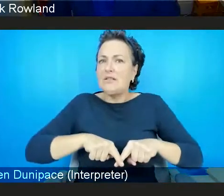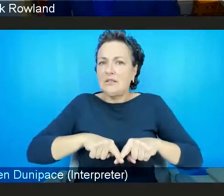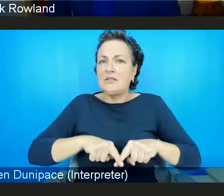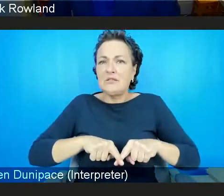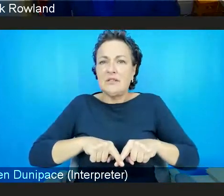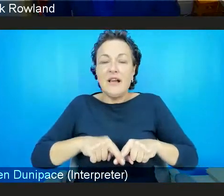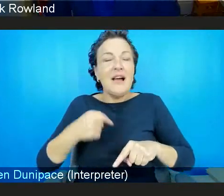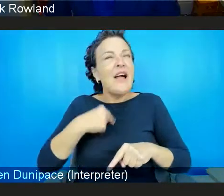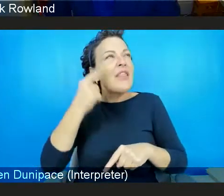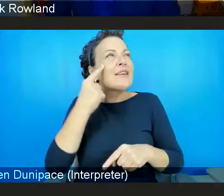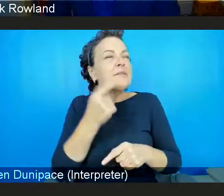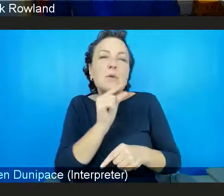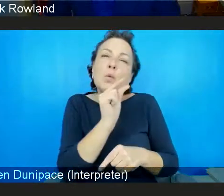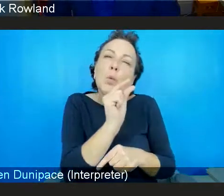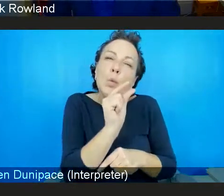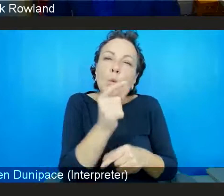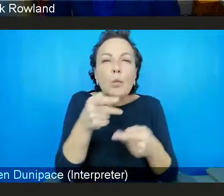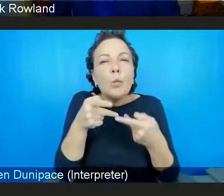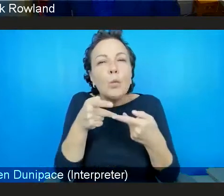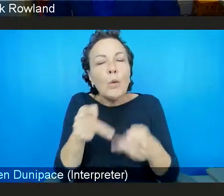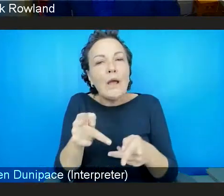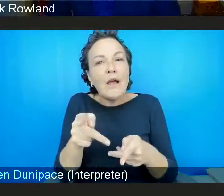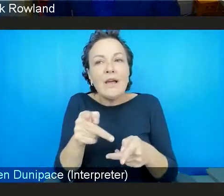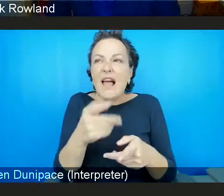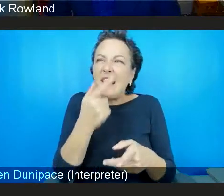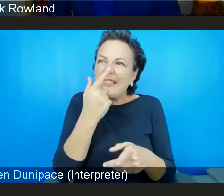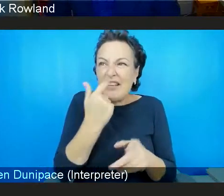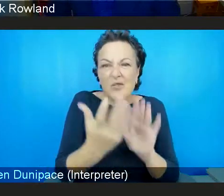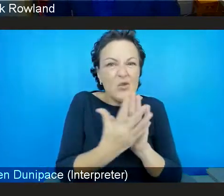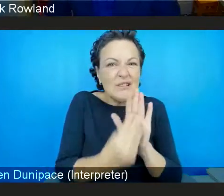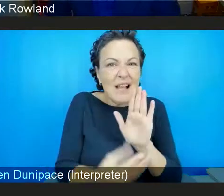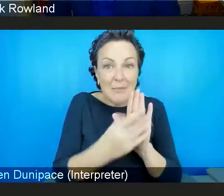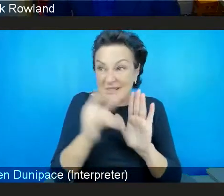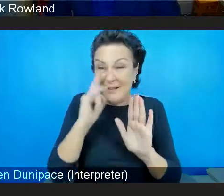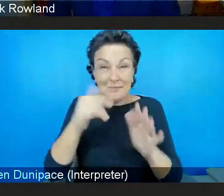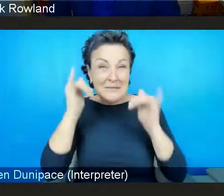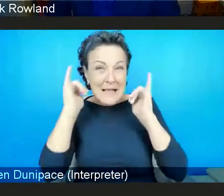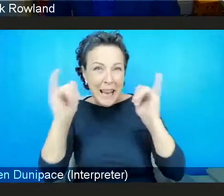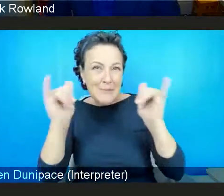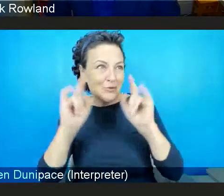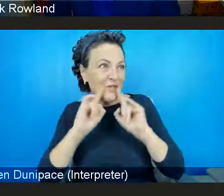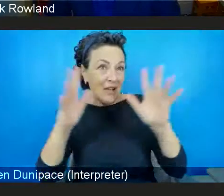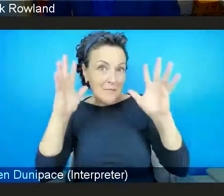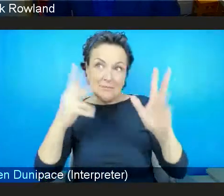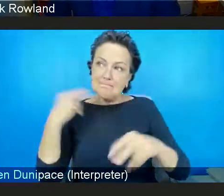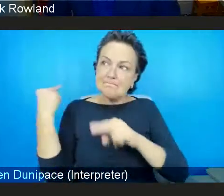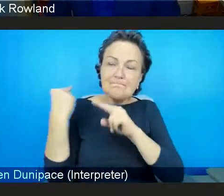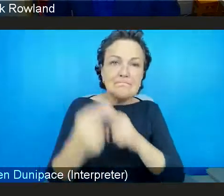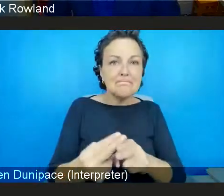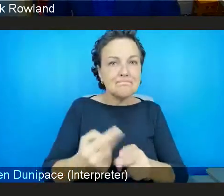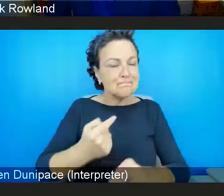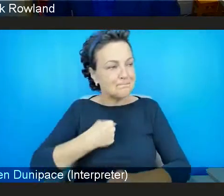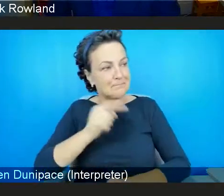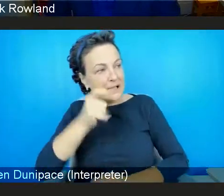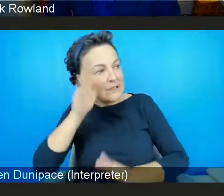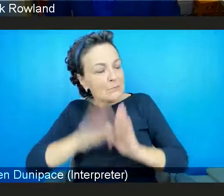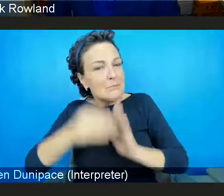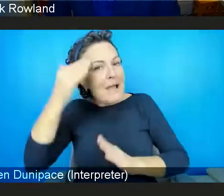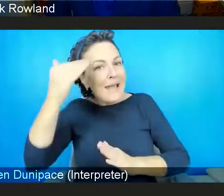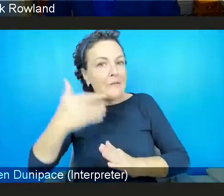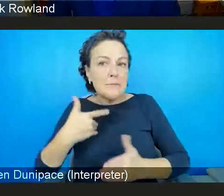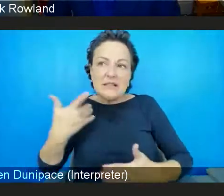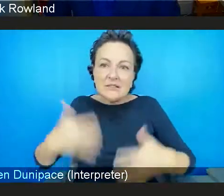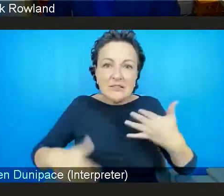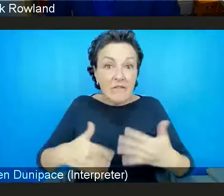small way, we kind of speak to the examples of some of the celebrities, you know, who've been speaking about their experience. And we run a young Sahelia